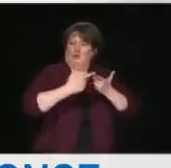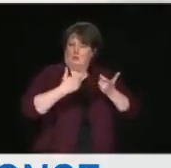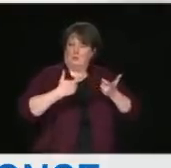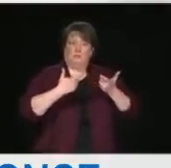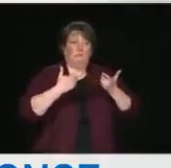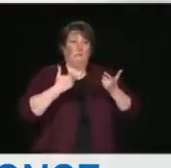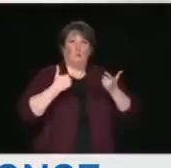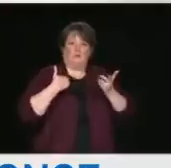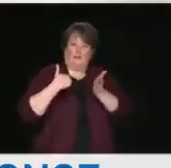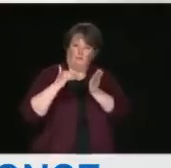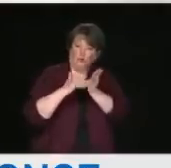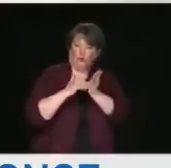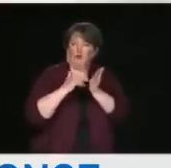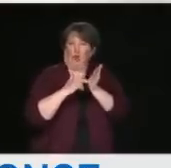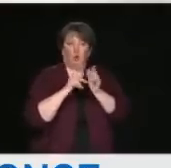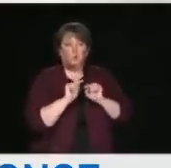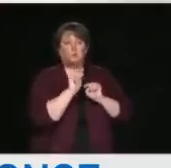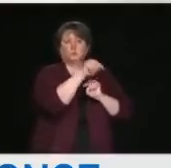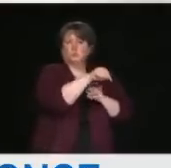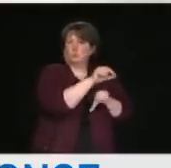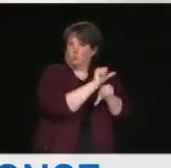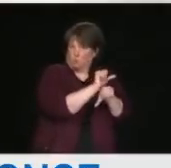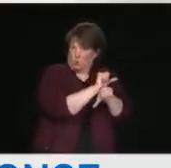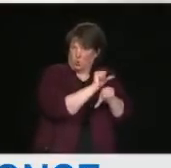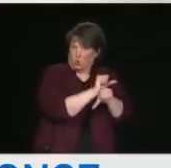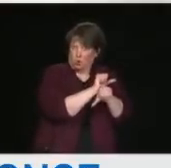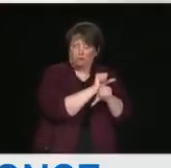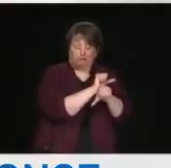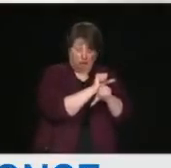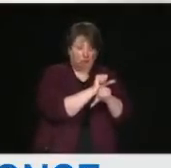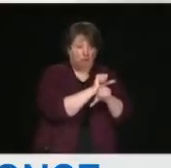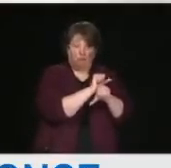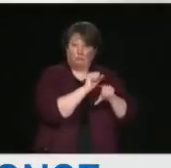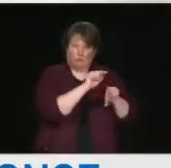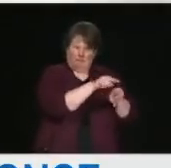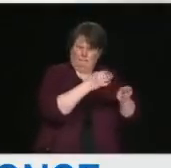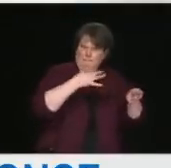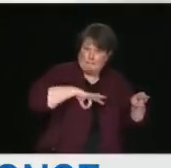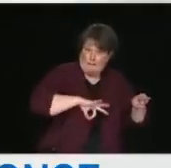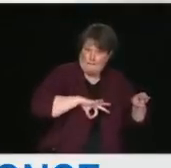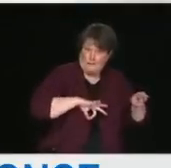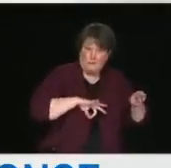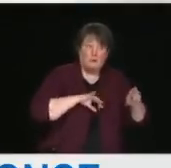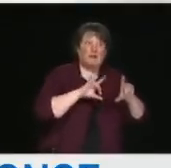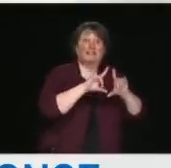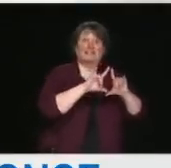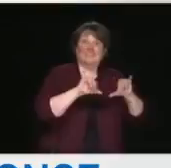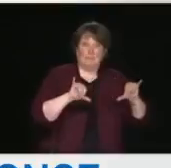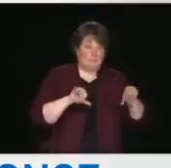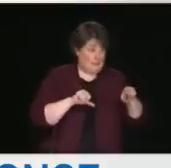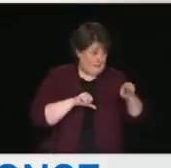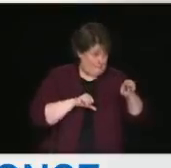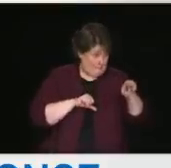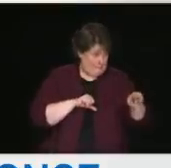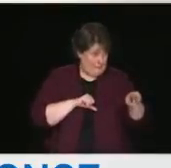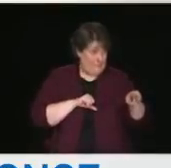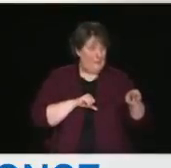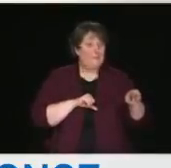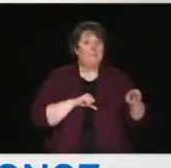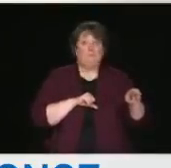work in the U.S. It's good for Americans. At the same time, the U.S.